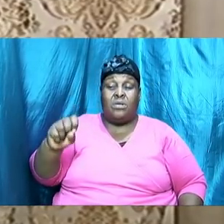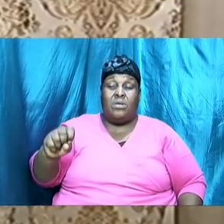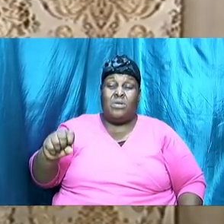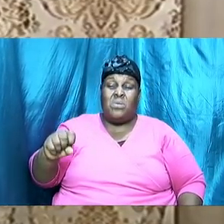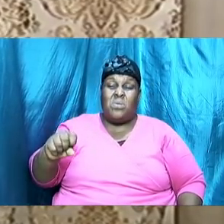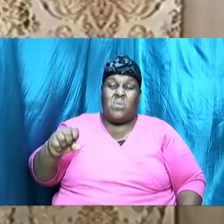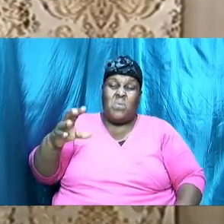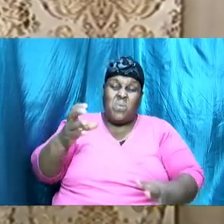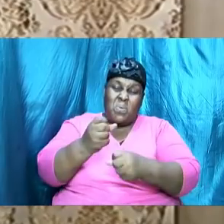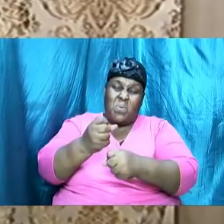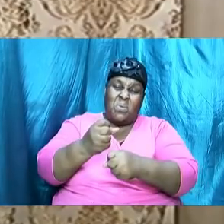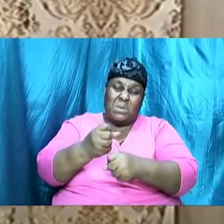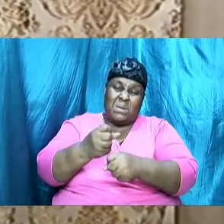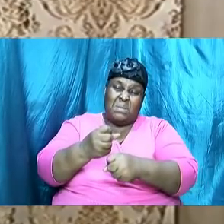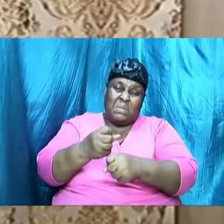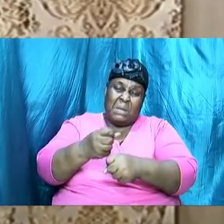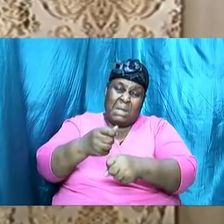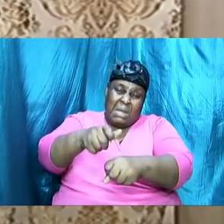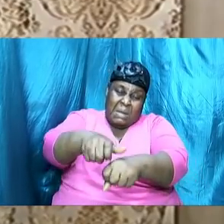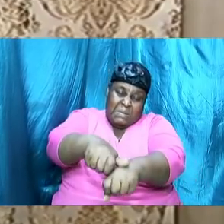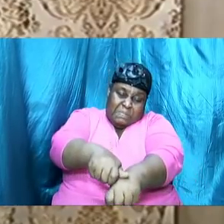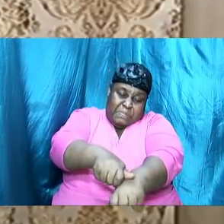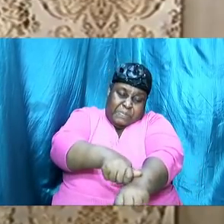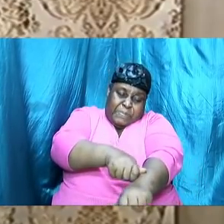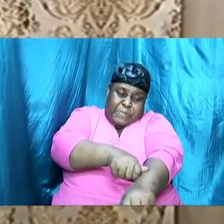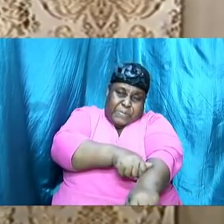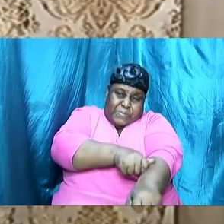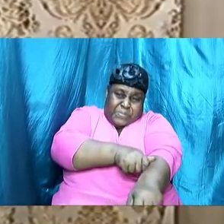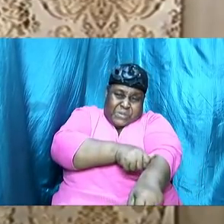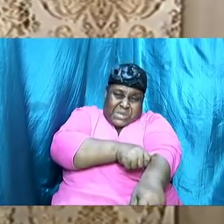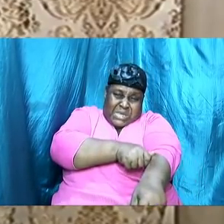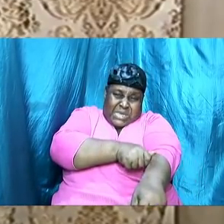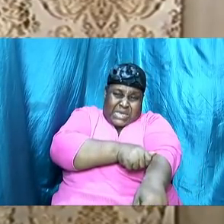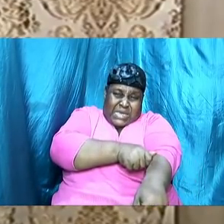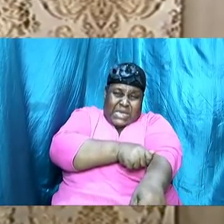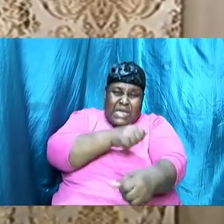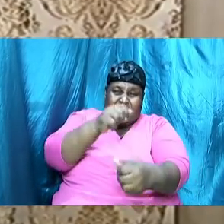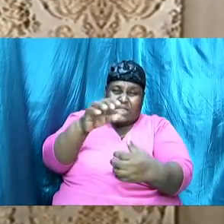and peel his skin off like how you peel the skin off of a mango